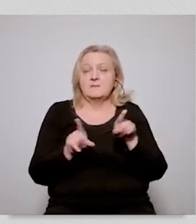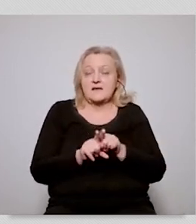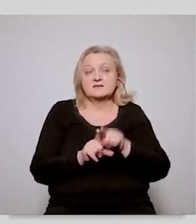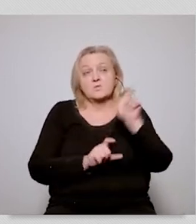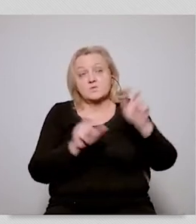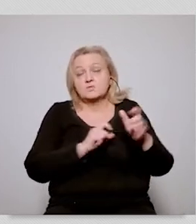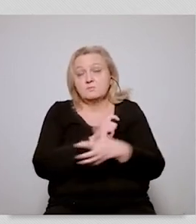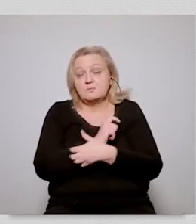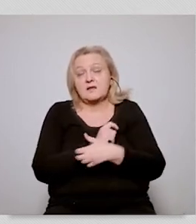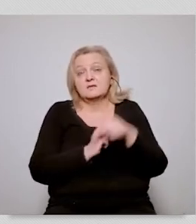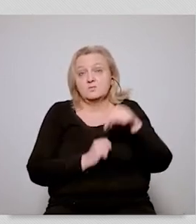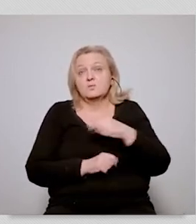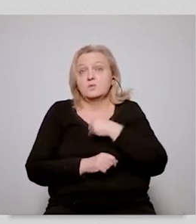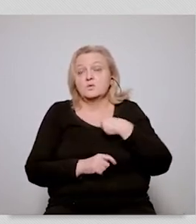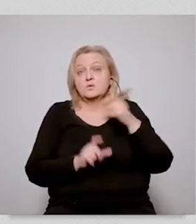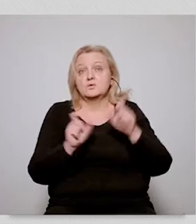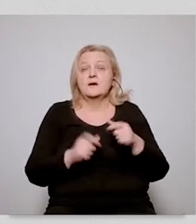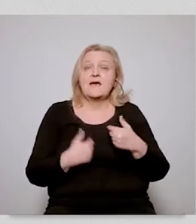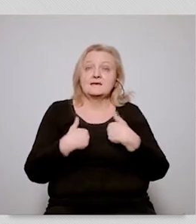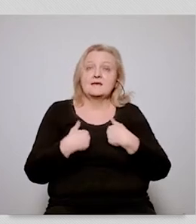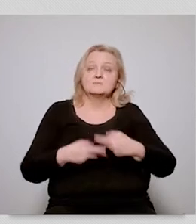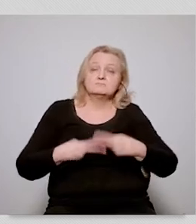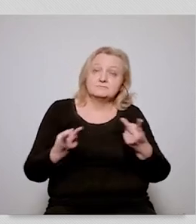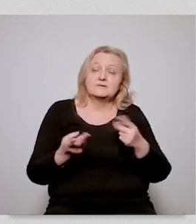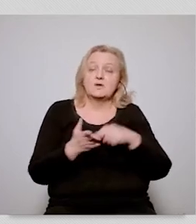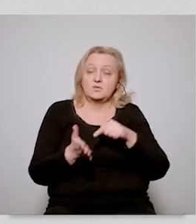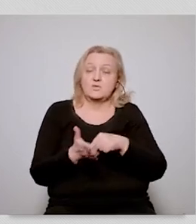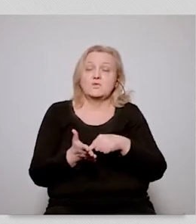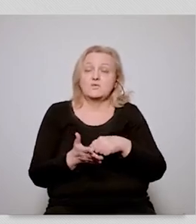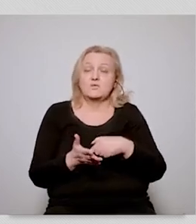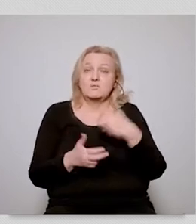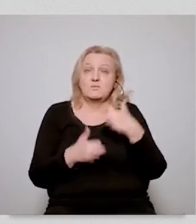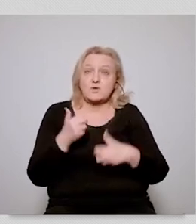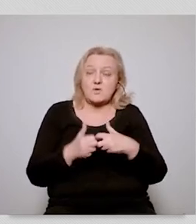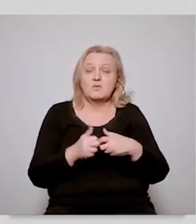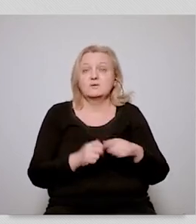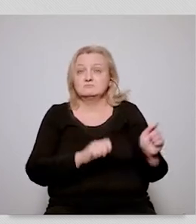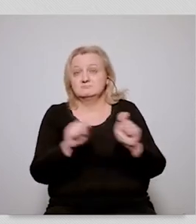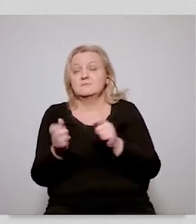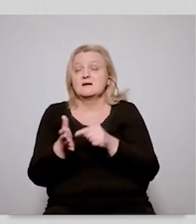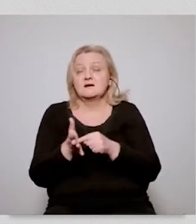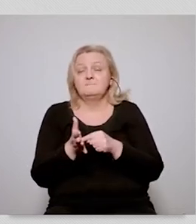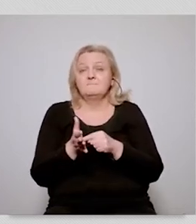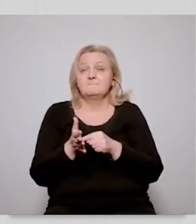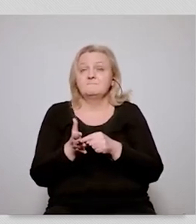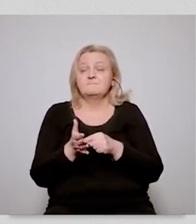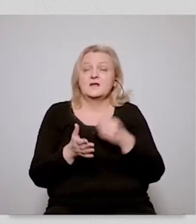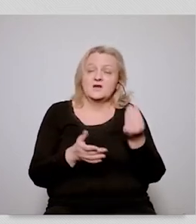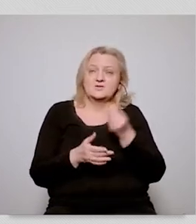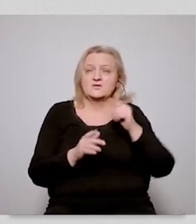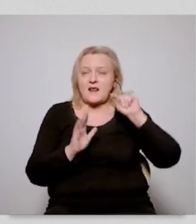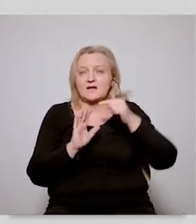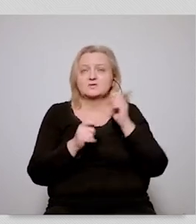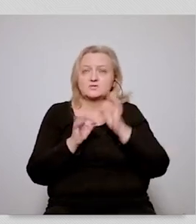among poor inhabitants of the city uh but there is no communication i'm just signaling uh a problem uh